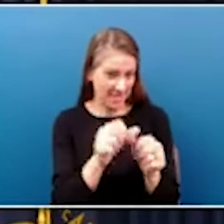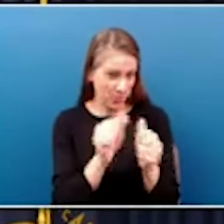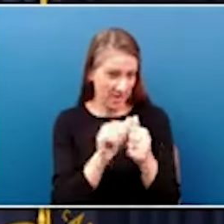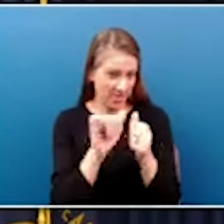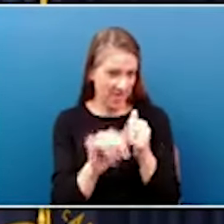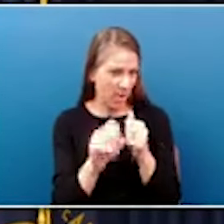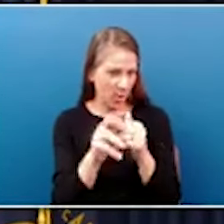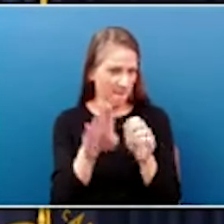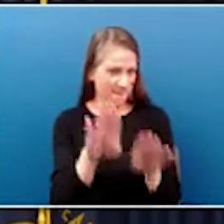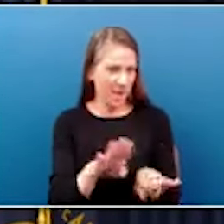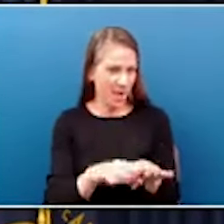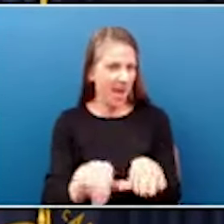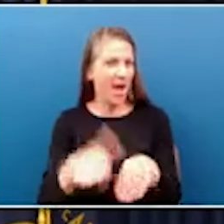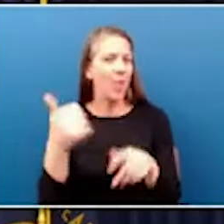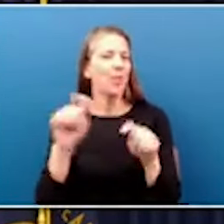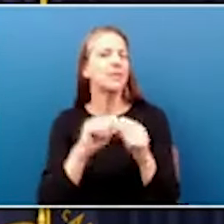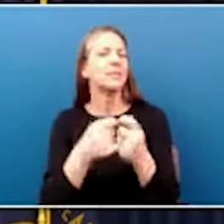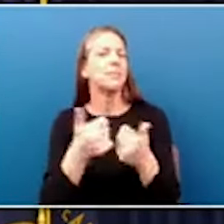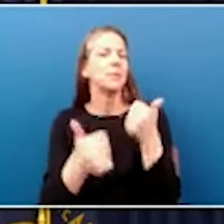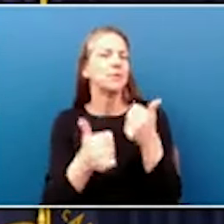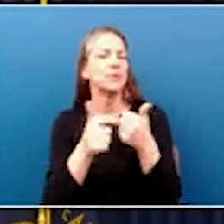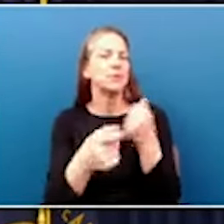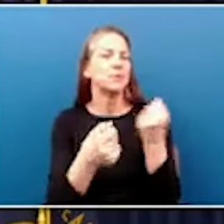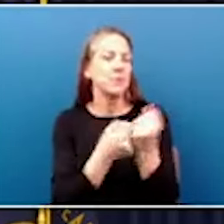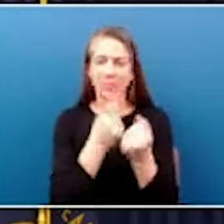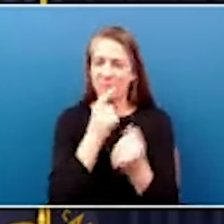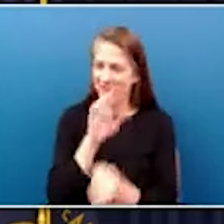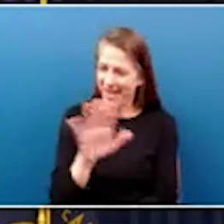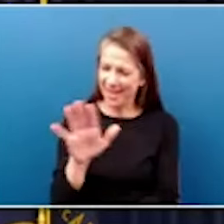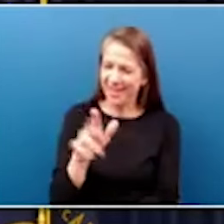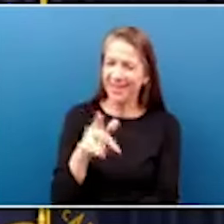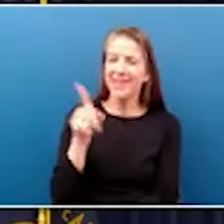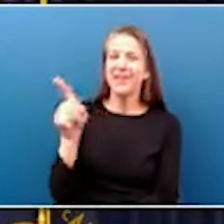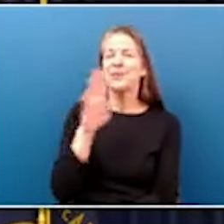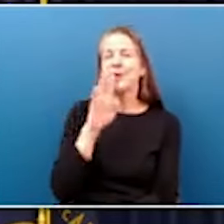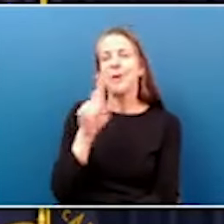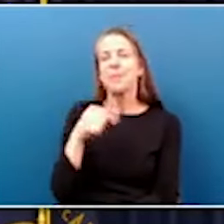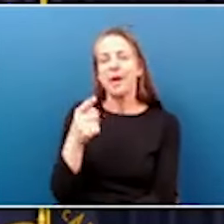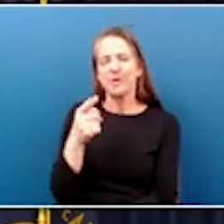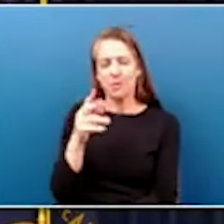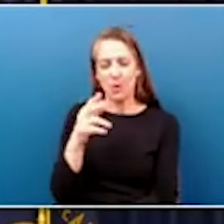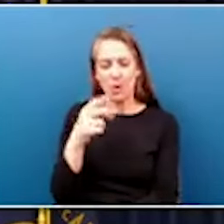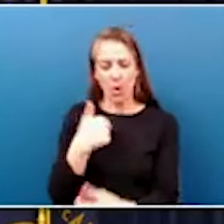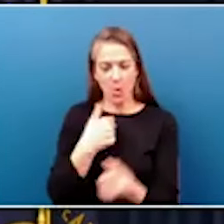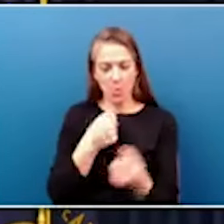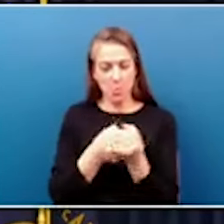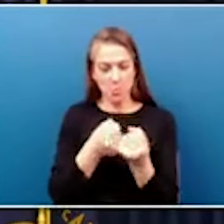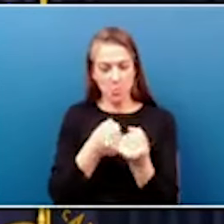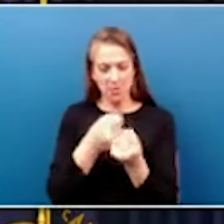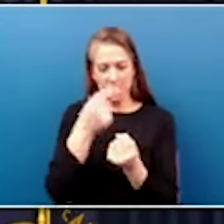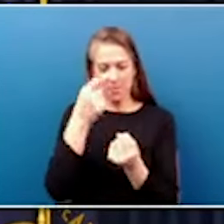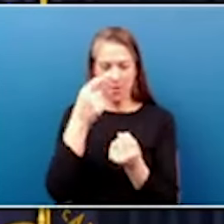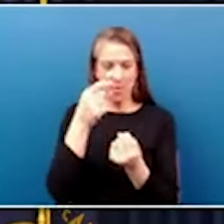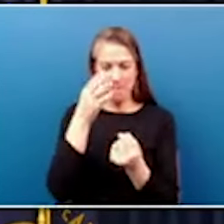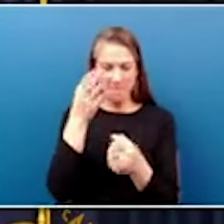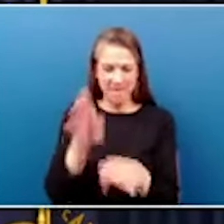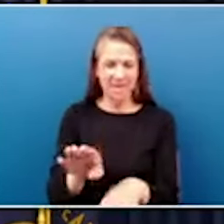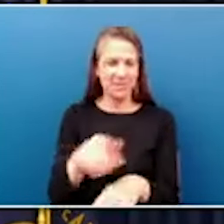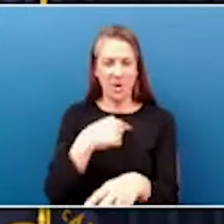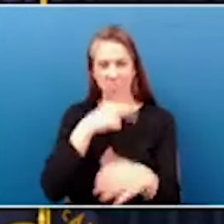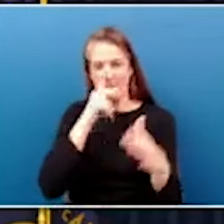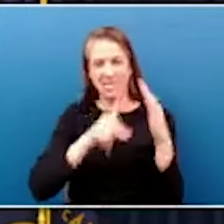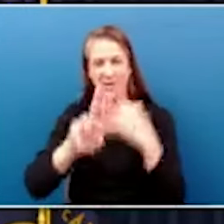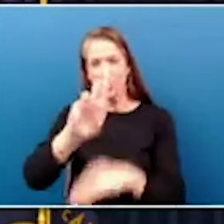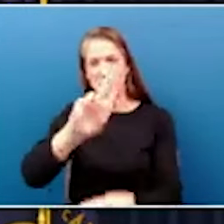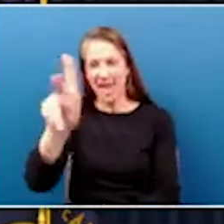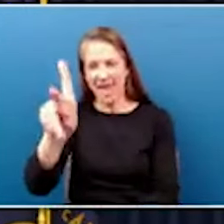that actually have a better? Well, question is on rooting for or betting on or predicting UK or one